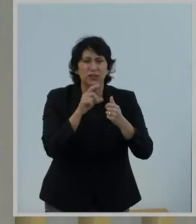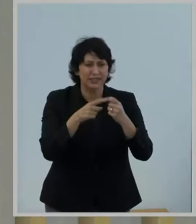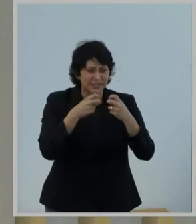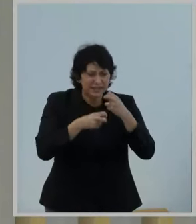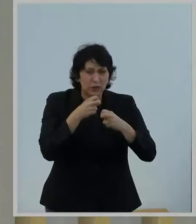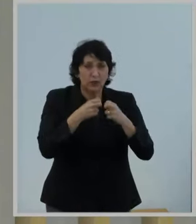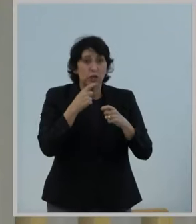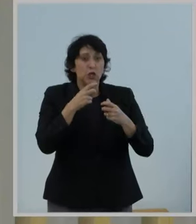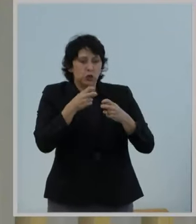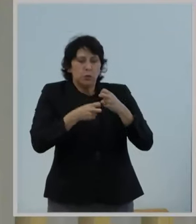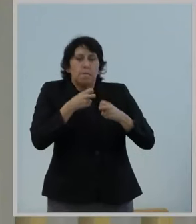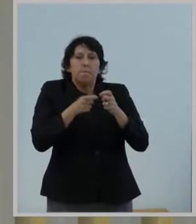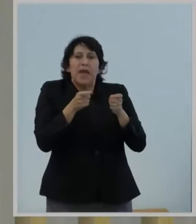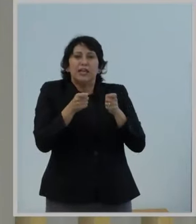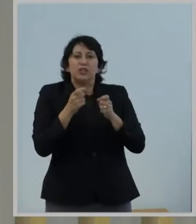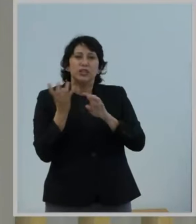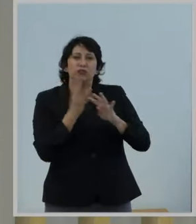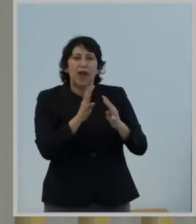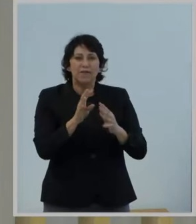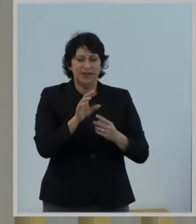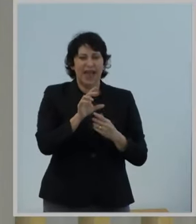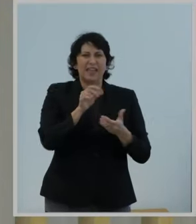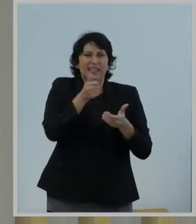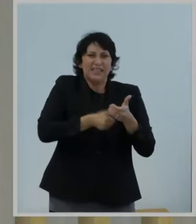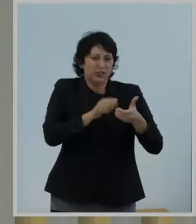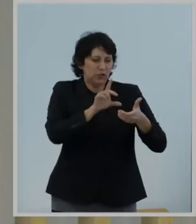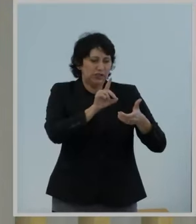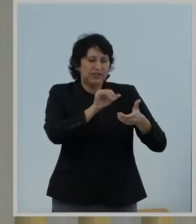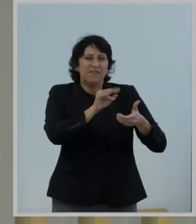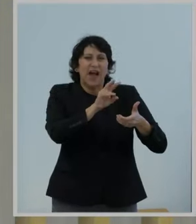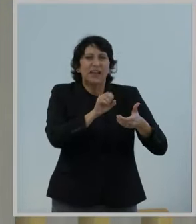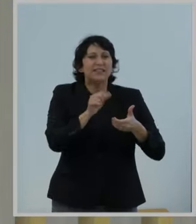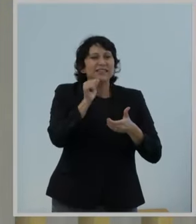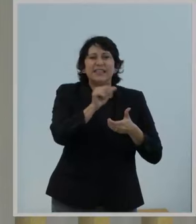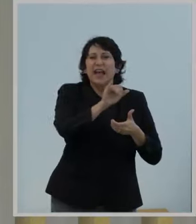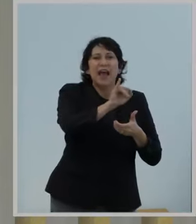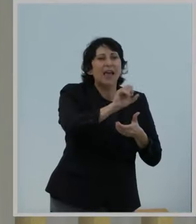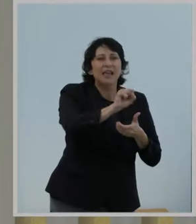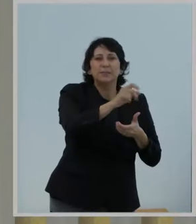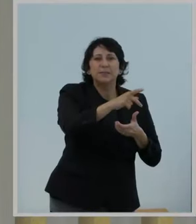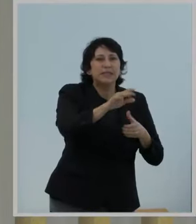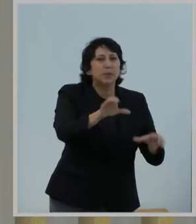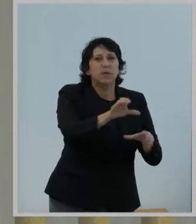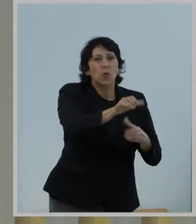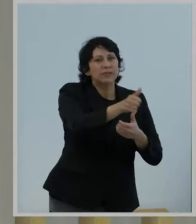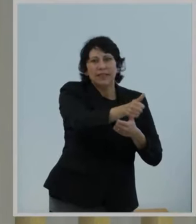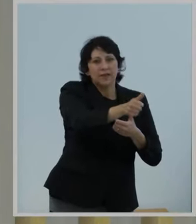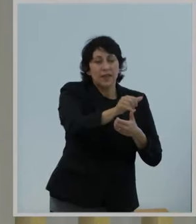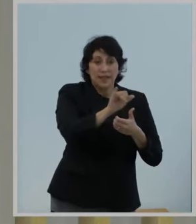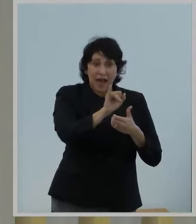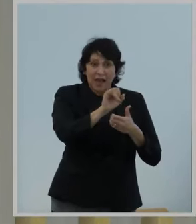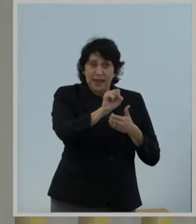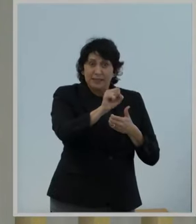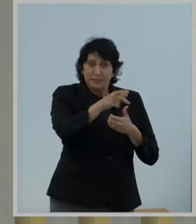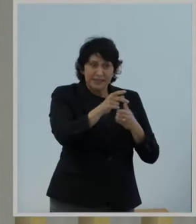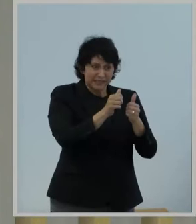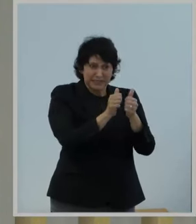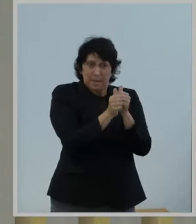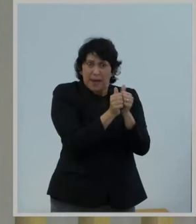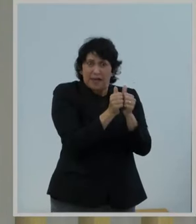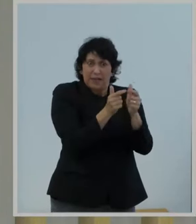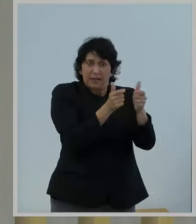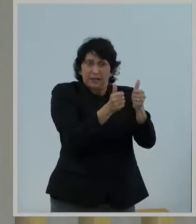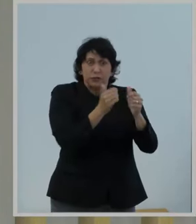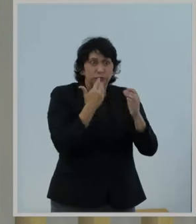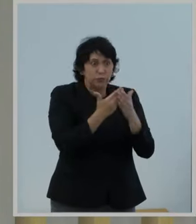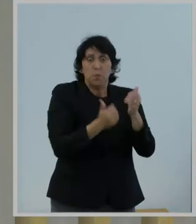traffic at the device level, not about any deficiencies in ISP performances. From my perspective, ISPs are the most competitive they've ever been,